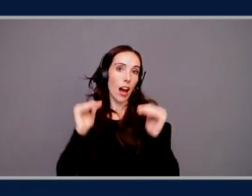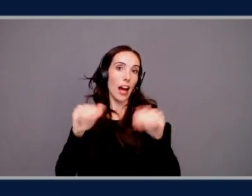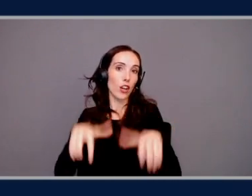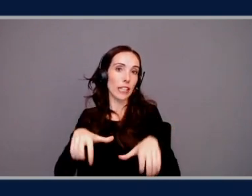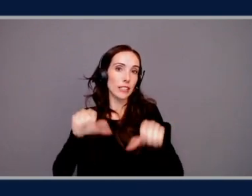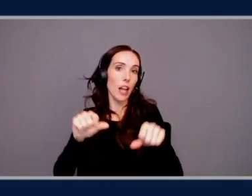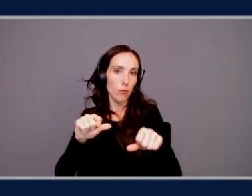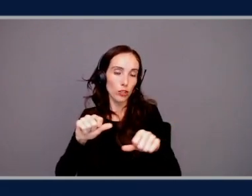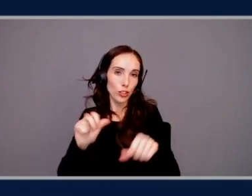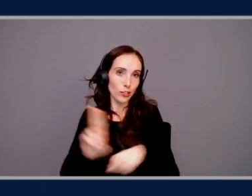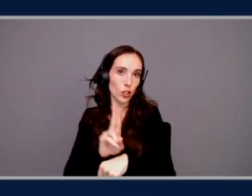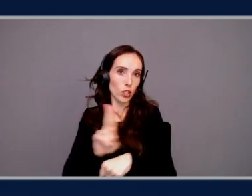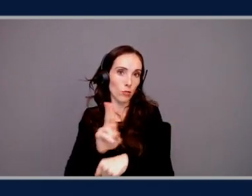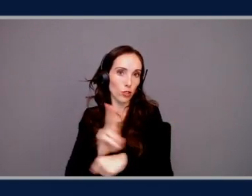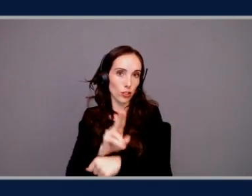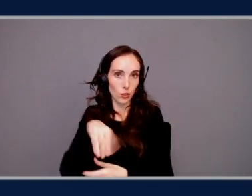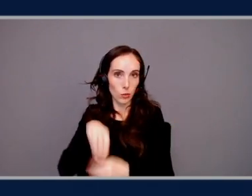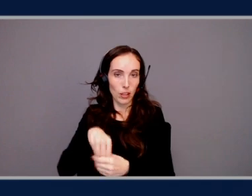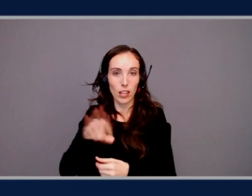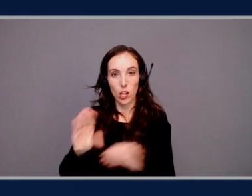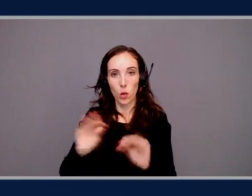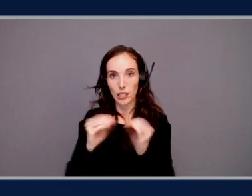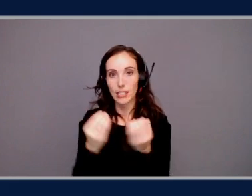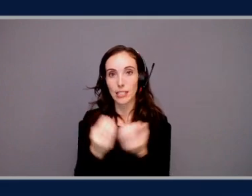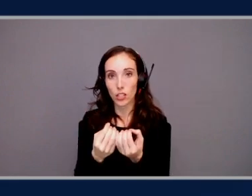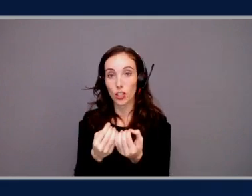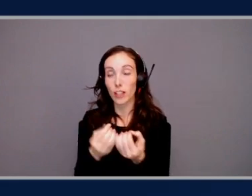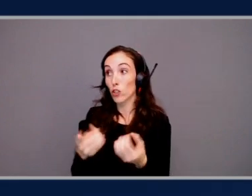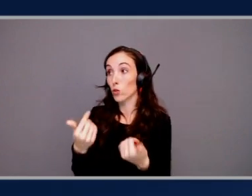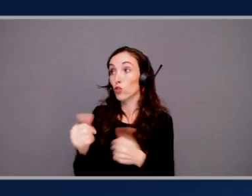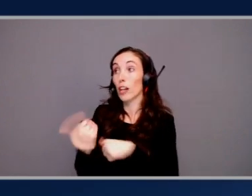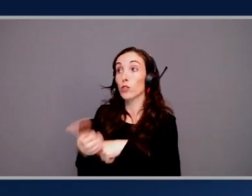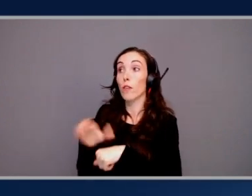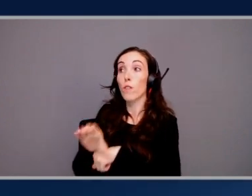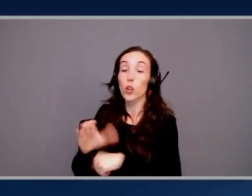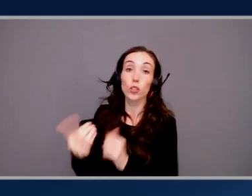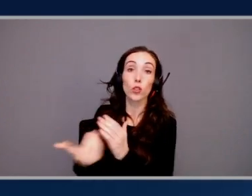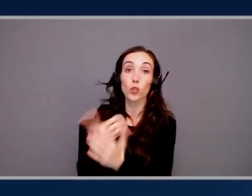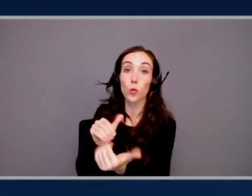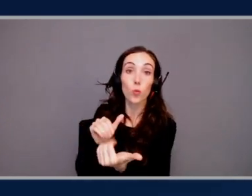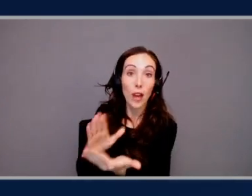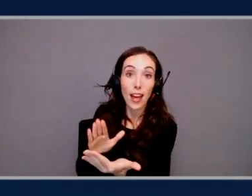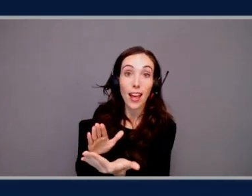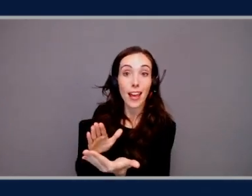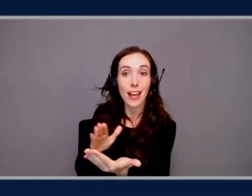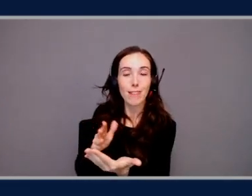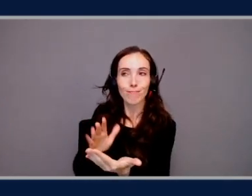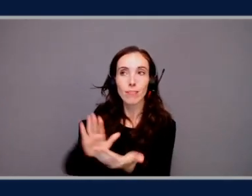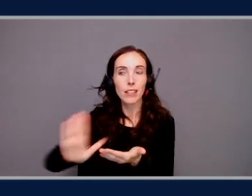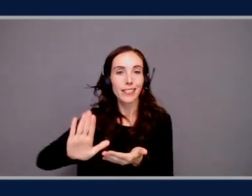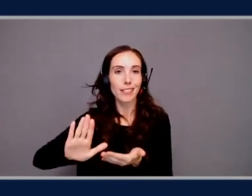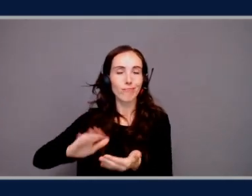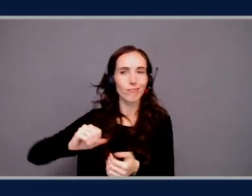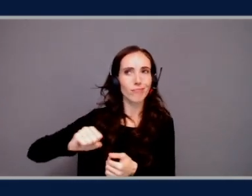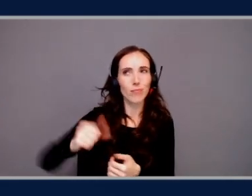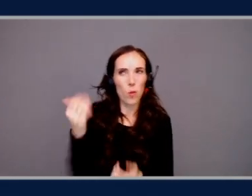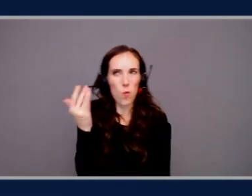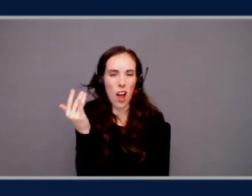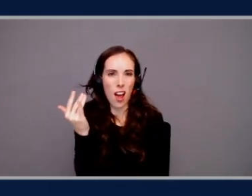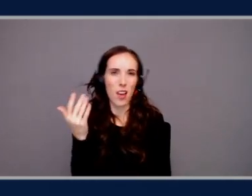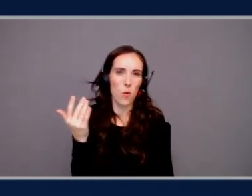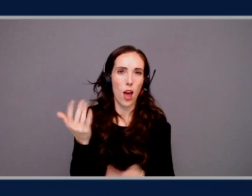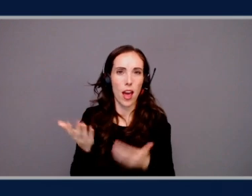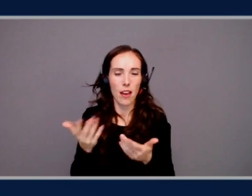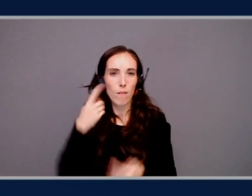It's simply because if you try to force upon someone else a new way of doing something, their initial reaction is like, why? Why am I doing this? What am I?